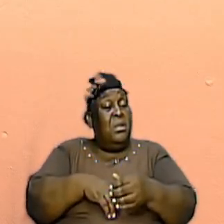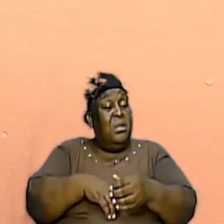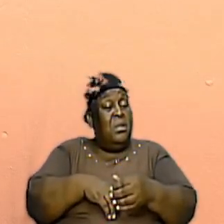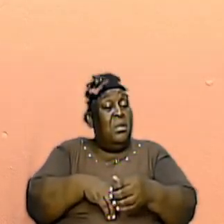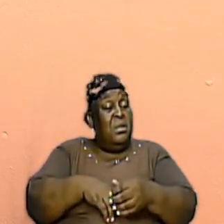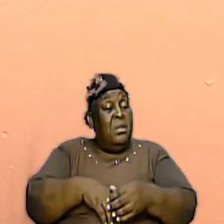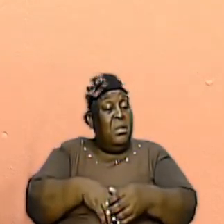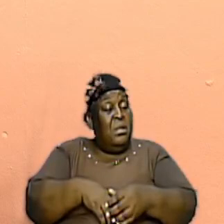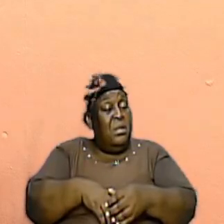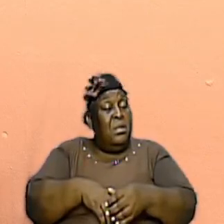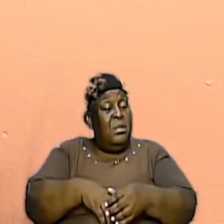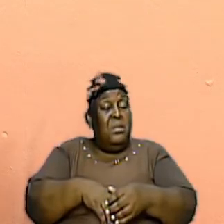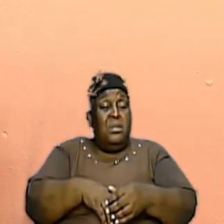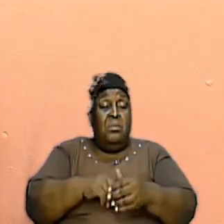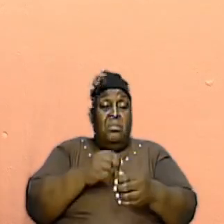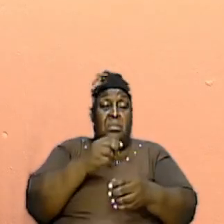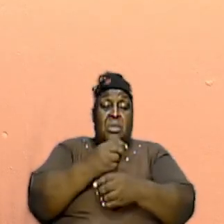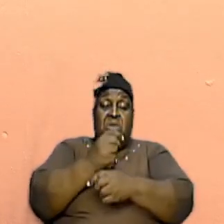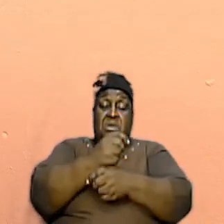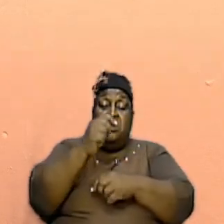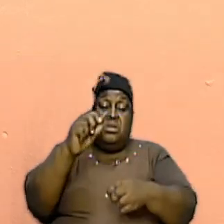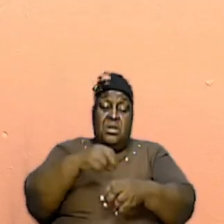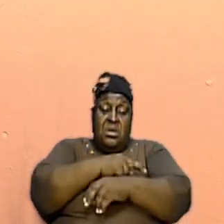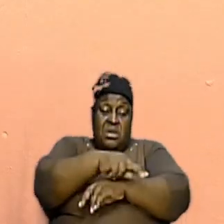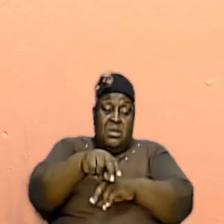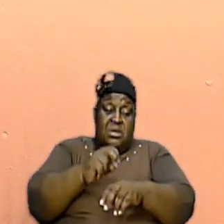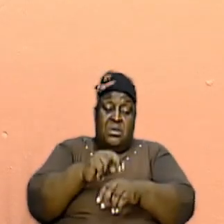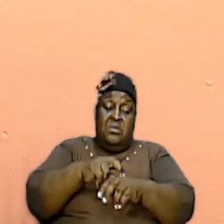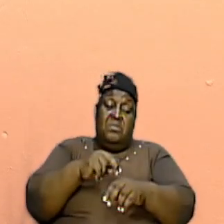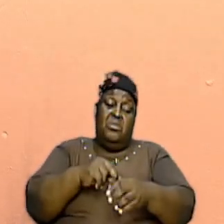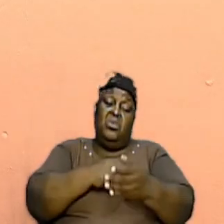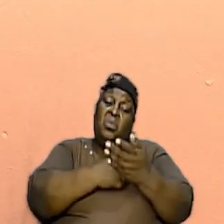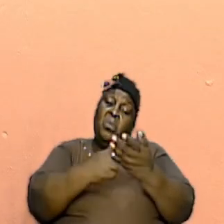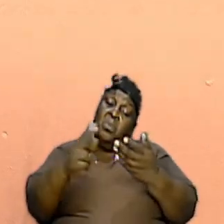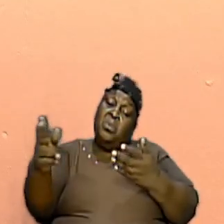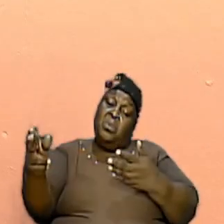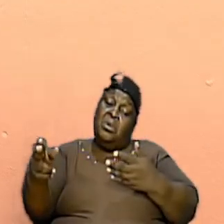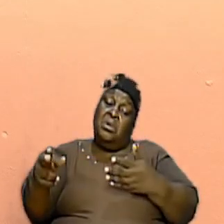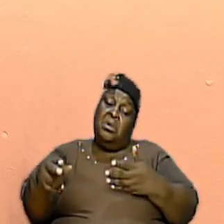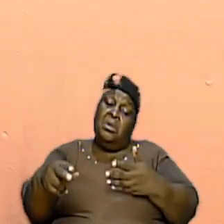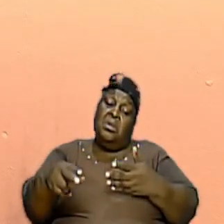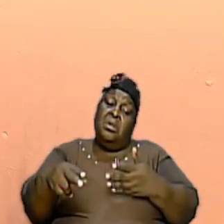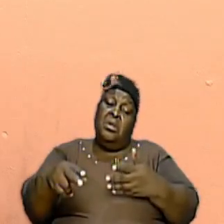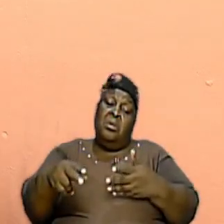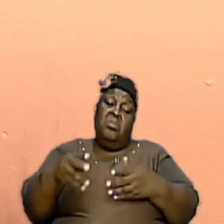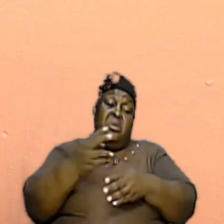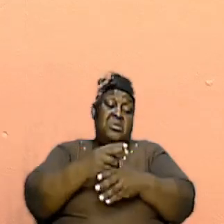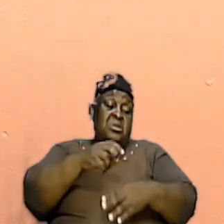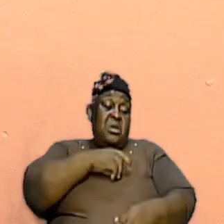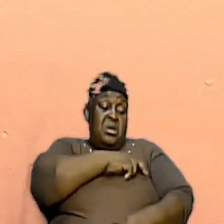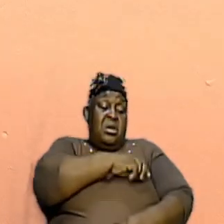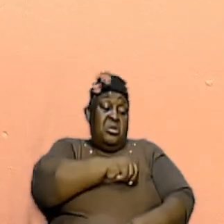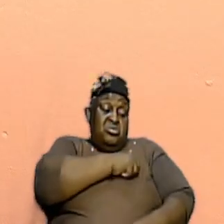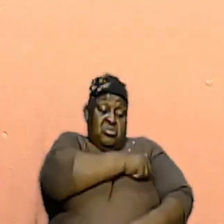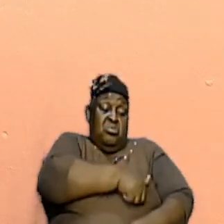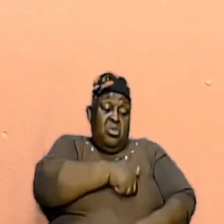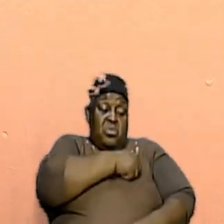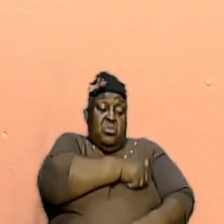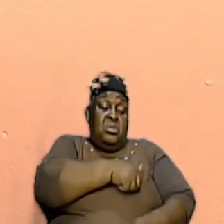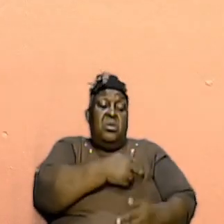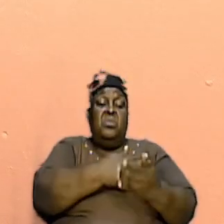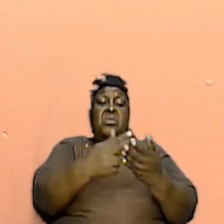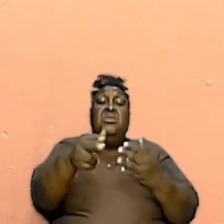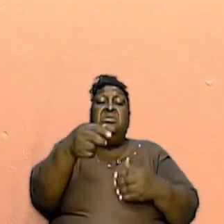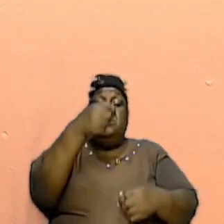basic nature of being holy. It is a basic attribute of God. The holiness of God.